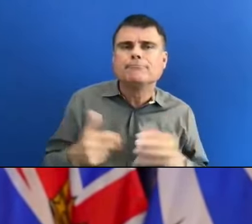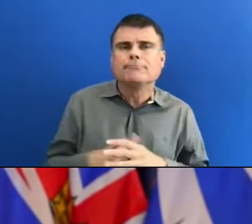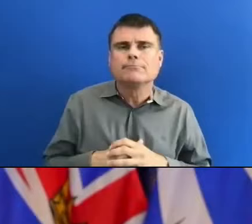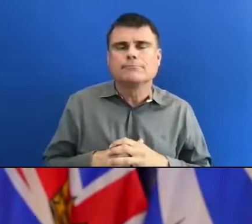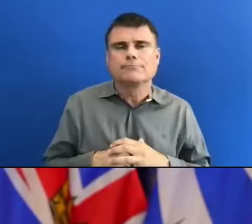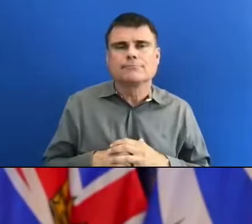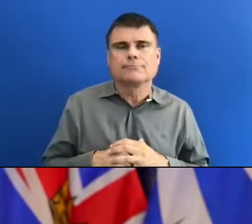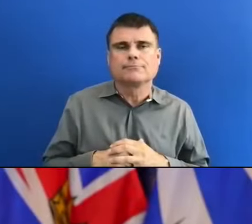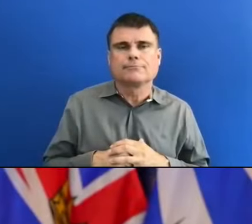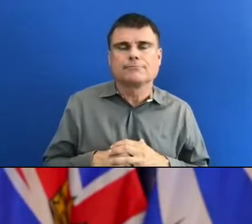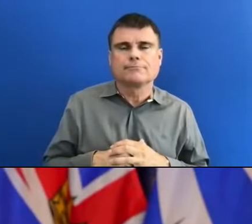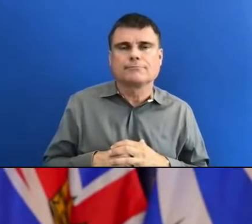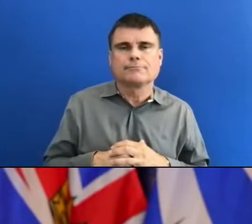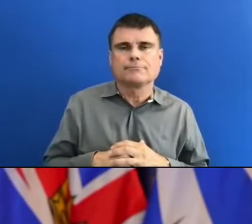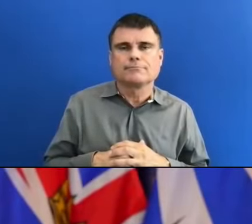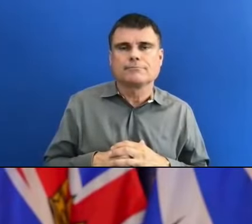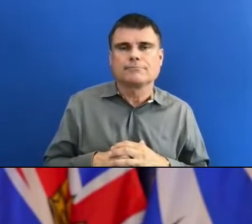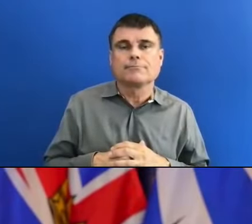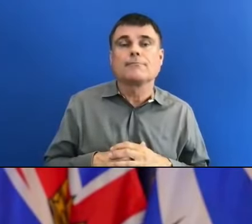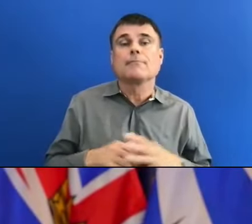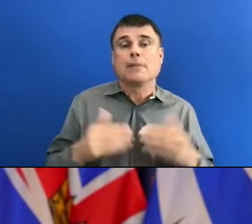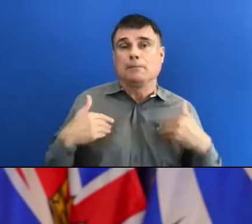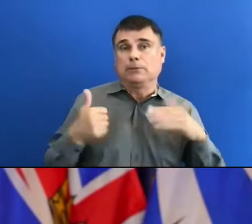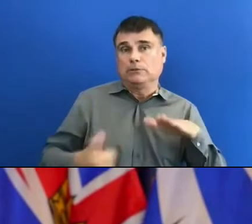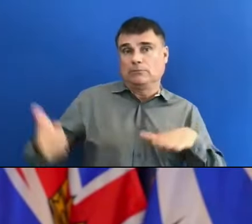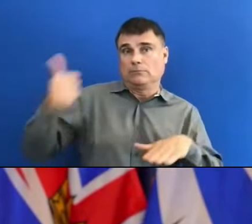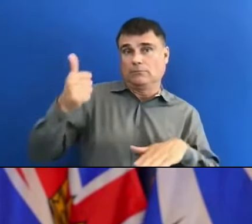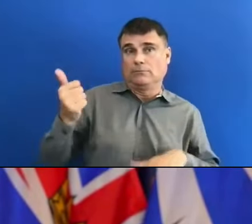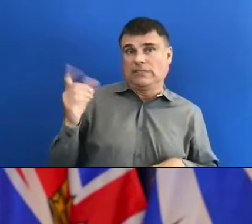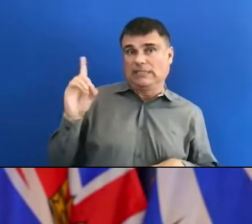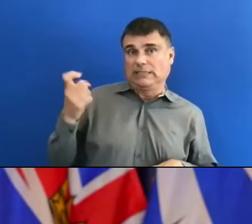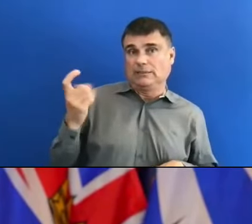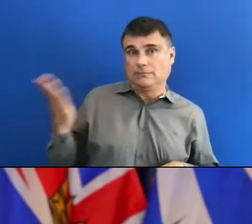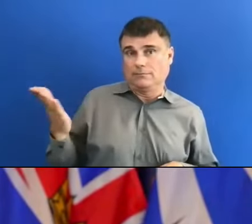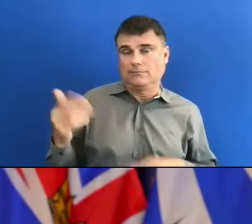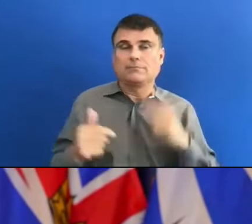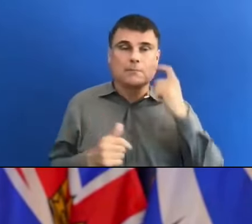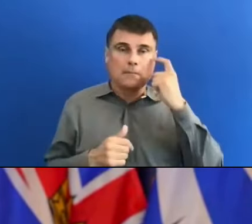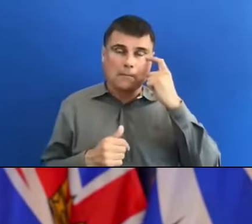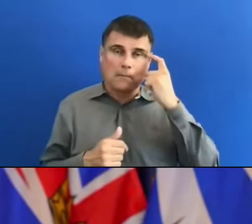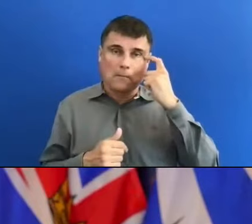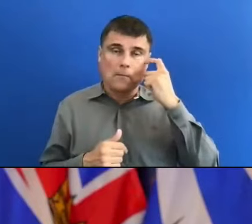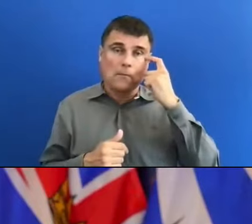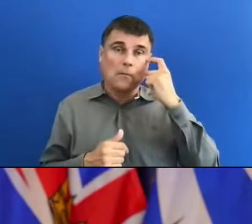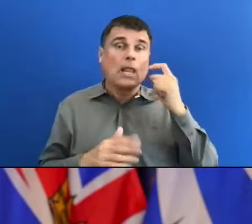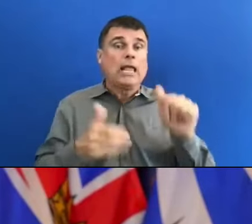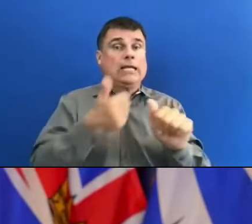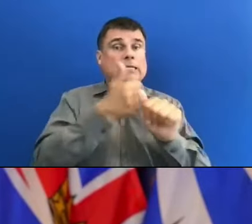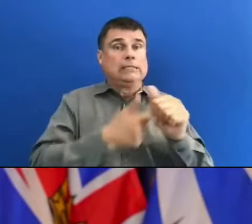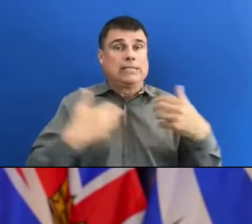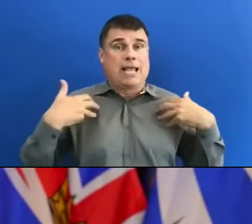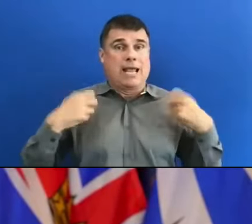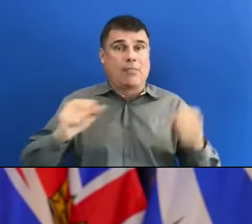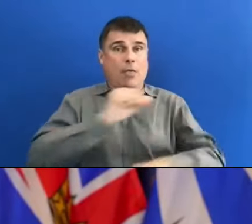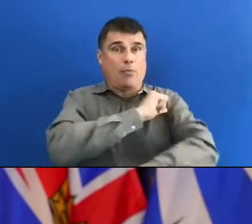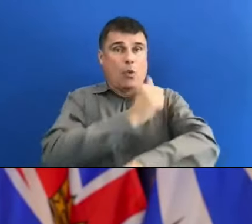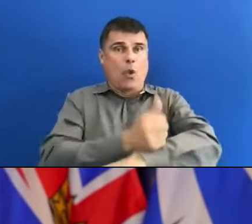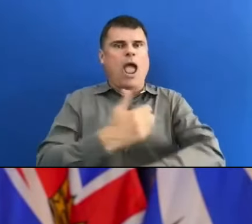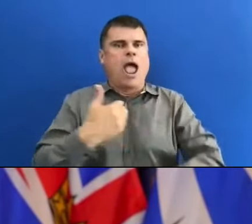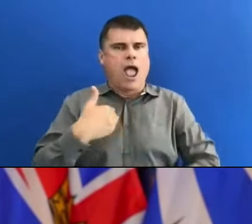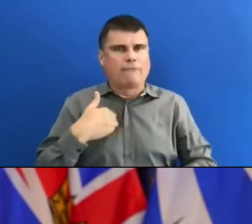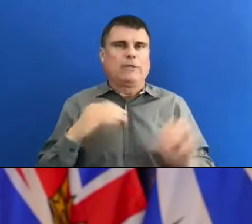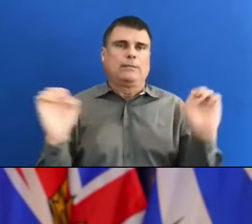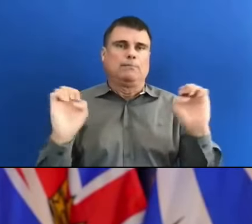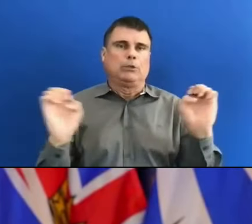First of all, each health authority has their emergency plan related to the heat and has had that in place since